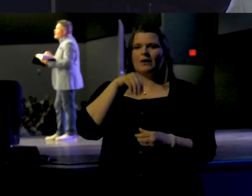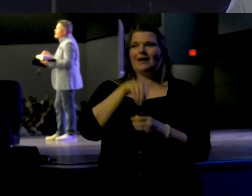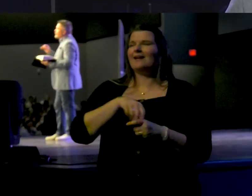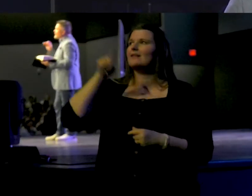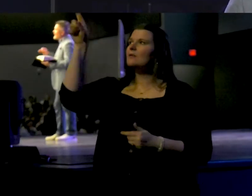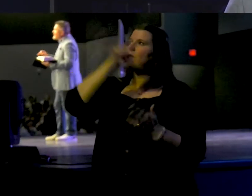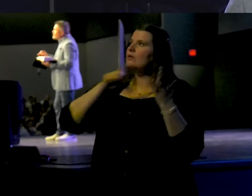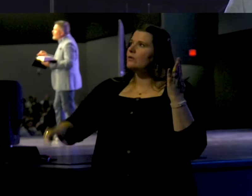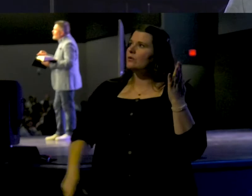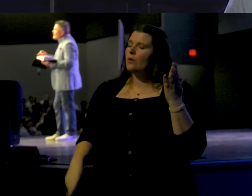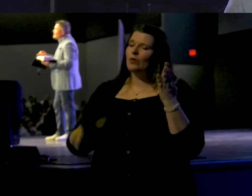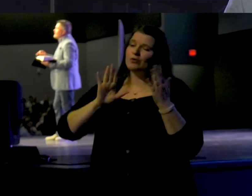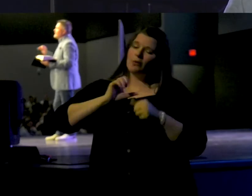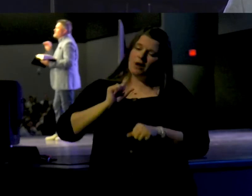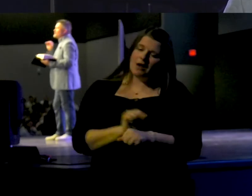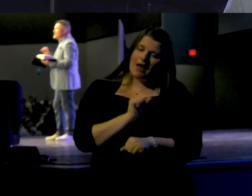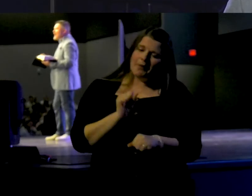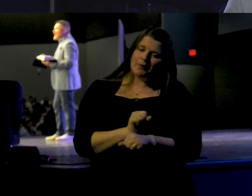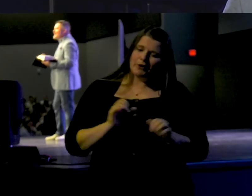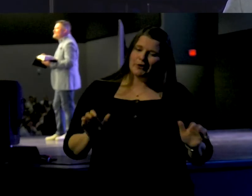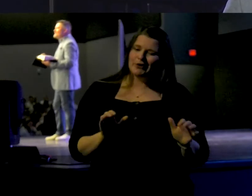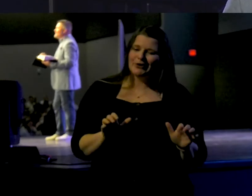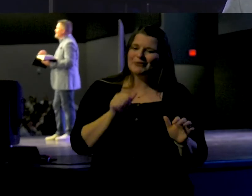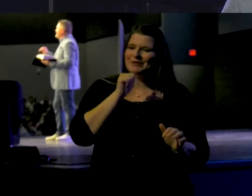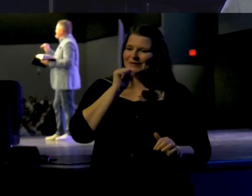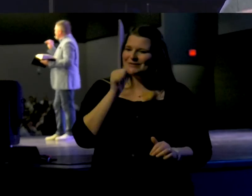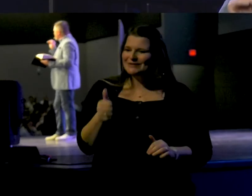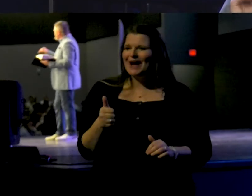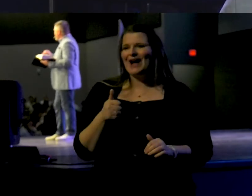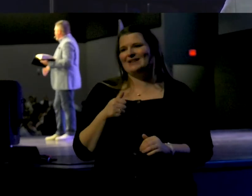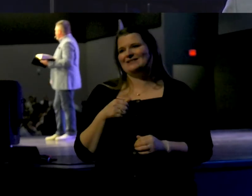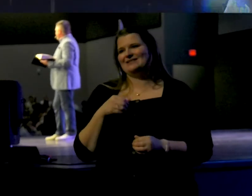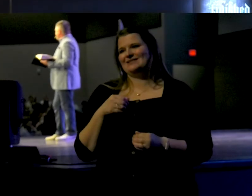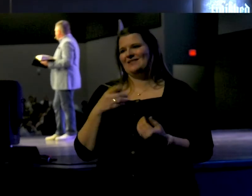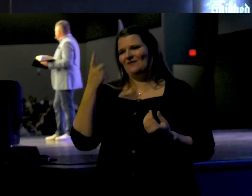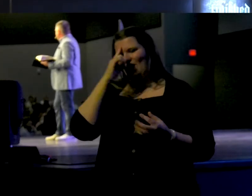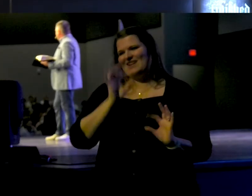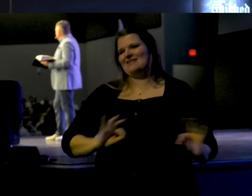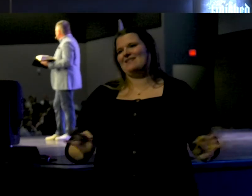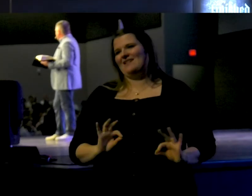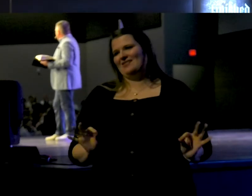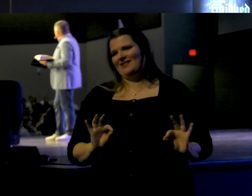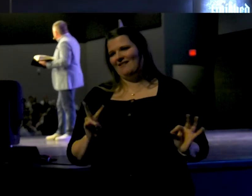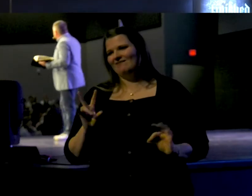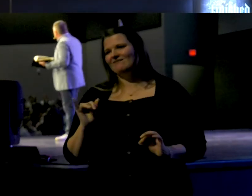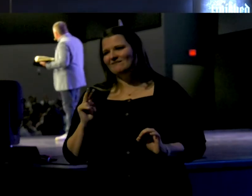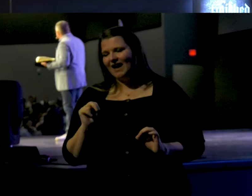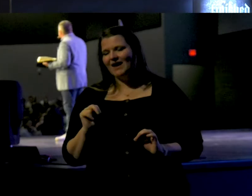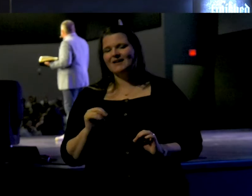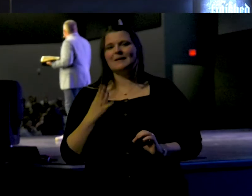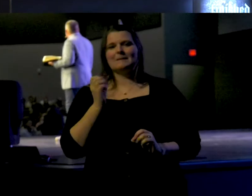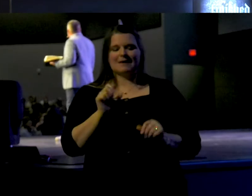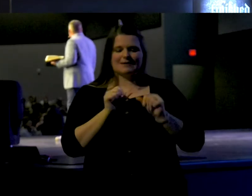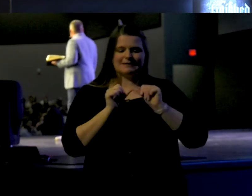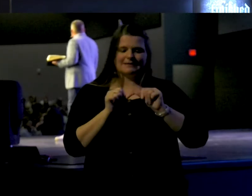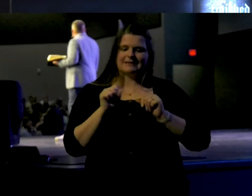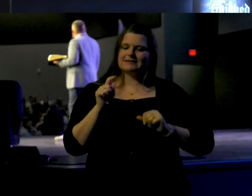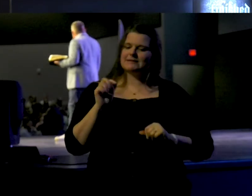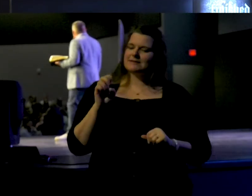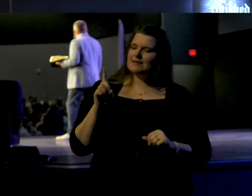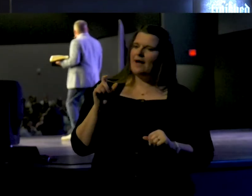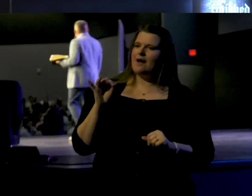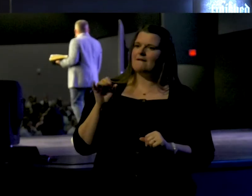the Lord your labor is not in vain. Be steadfast,